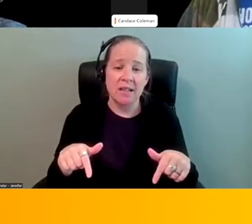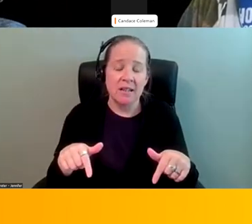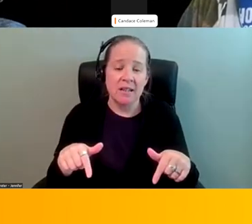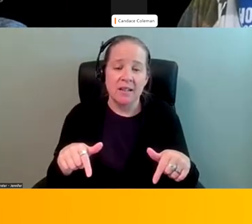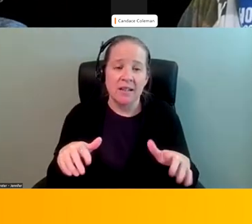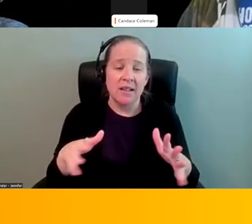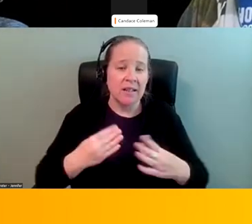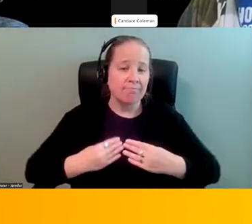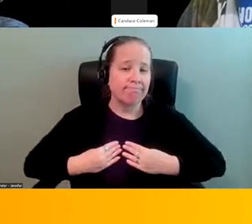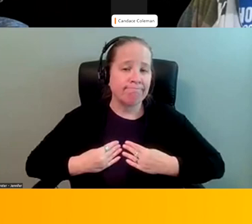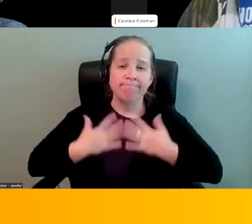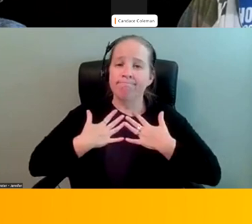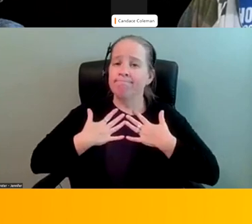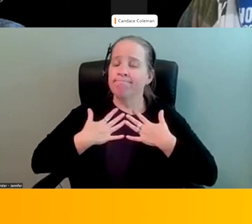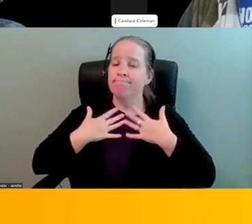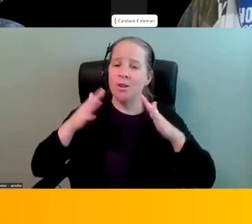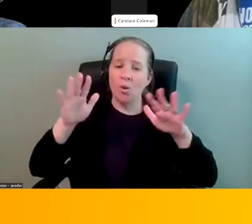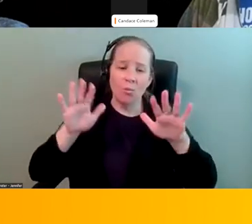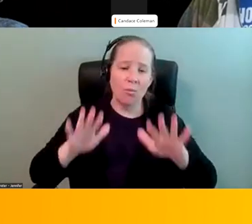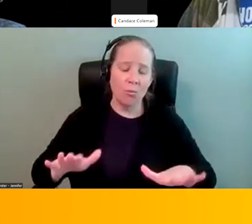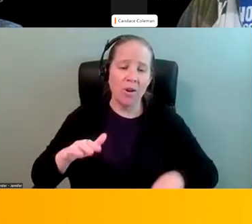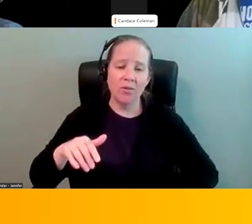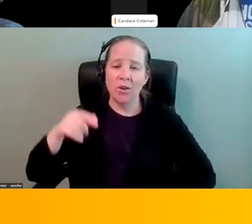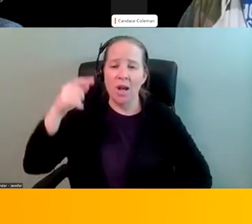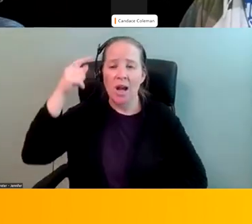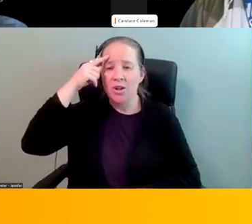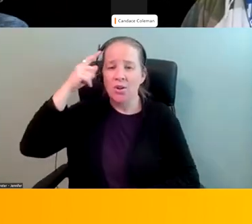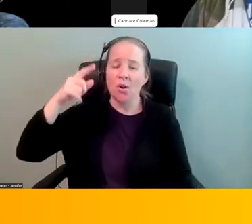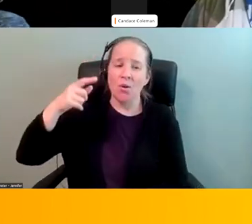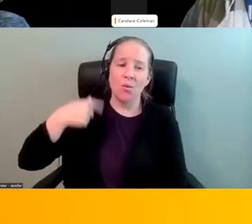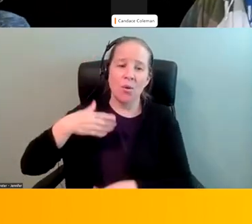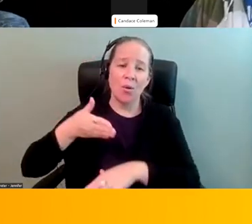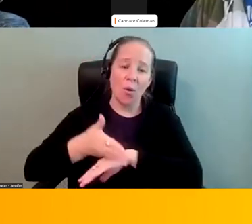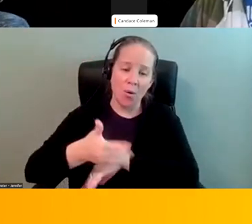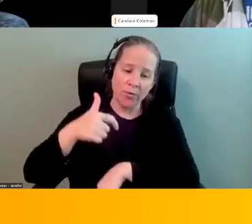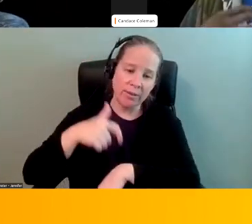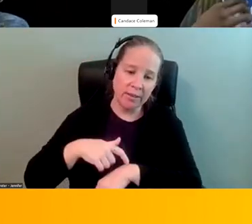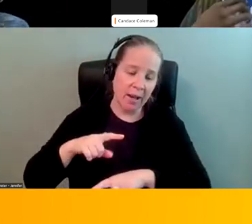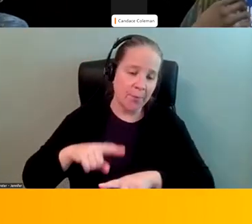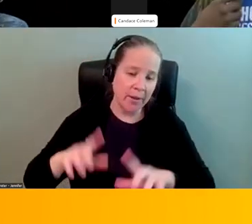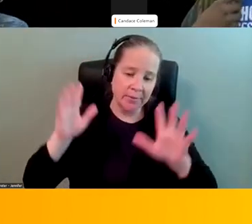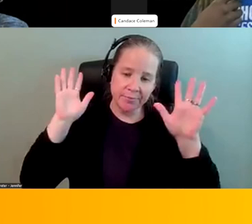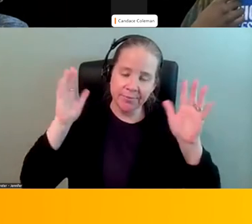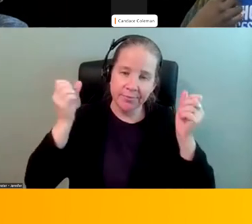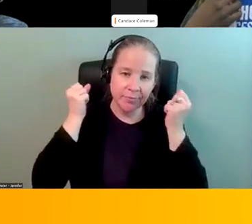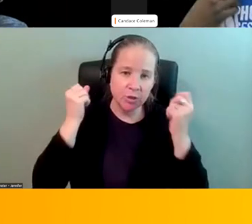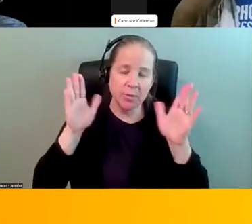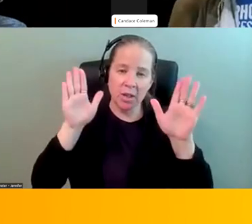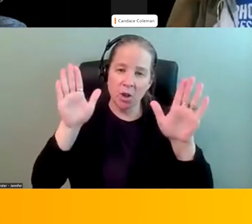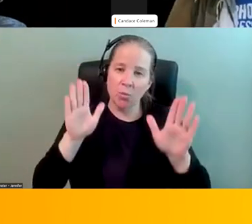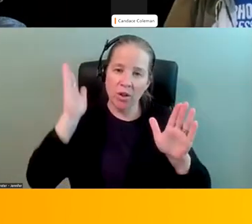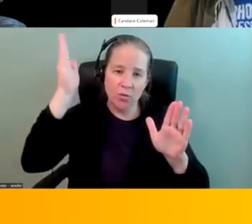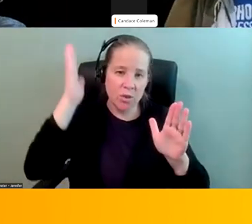was inspiring and i know you know we've definitely gone gone over time but we we just had two you know too many wonderful speakers